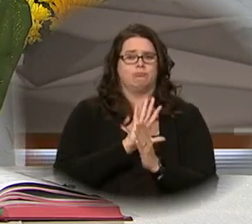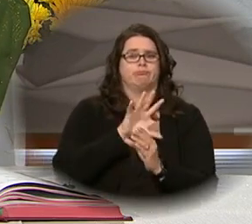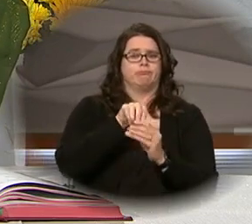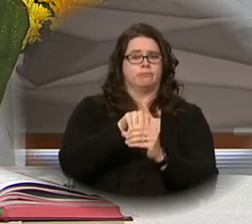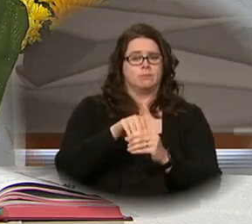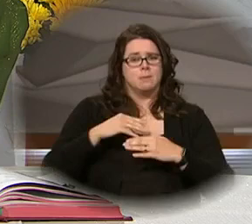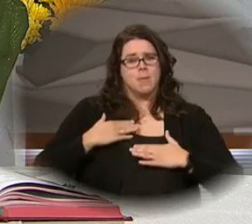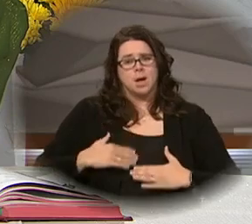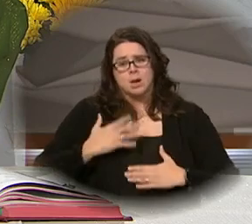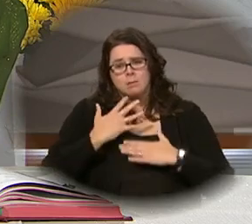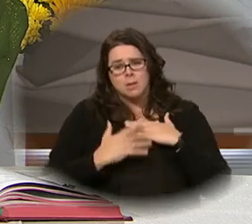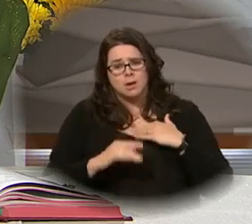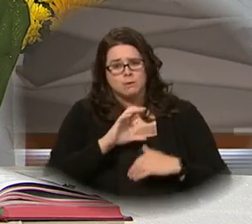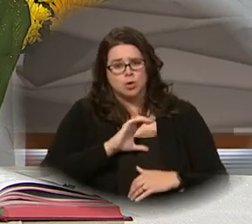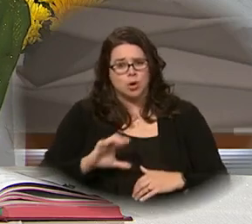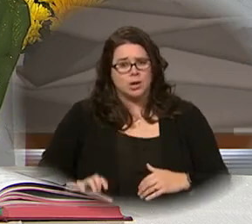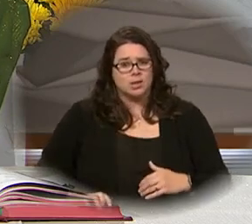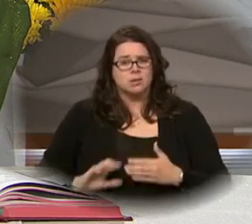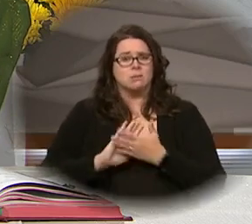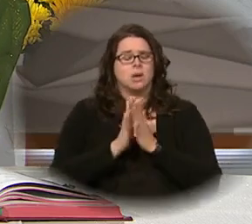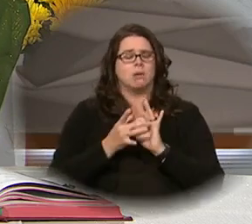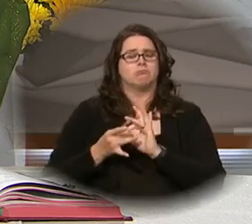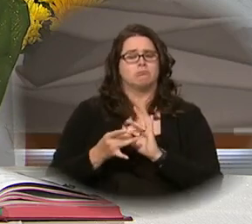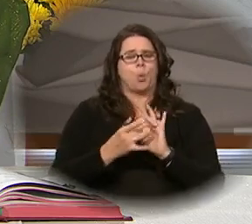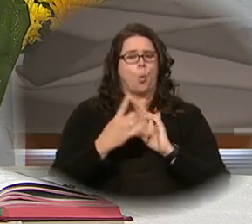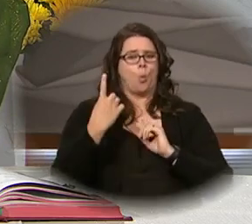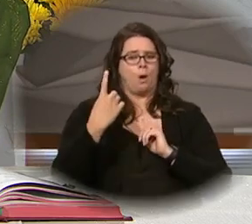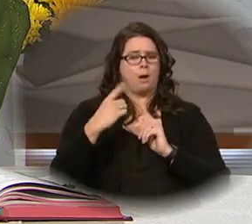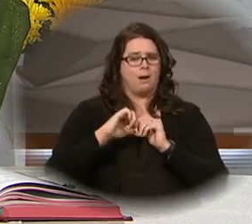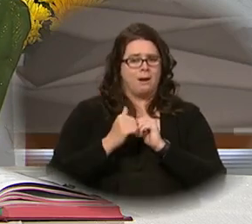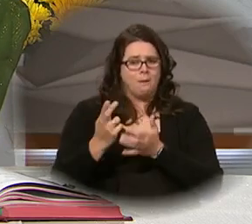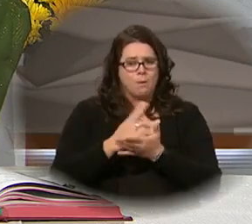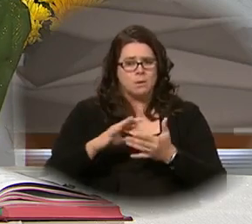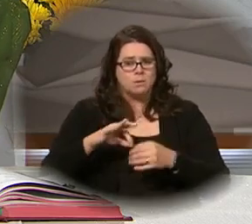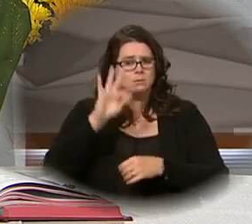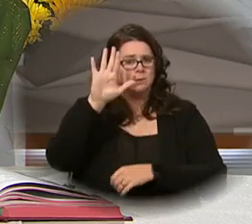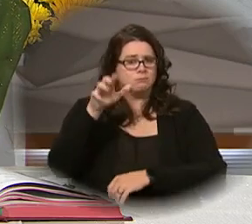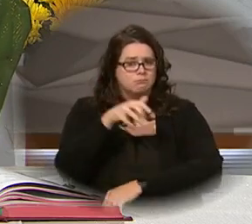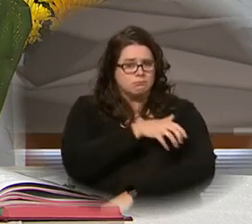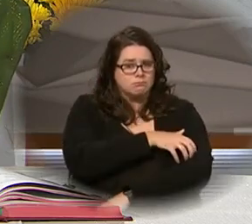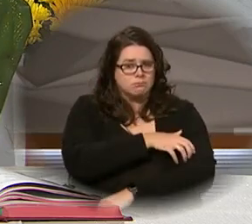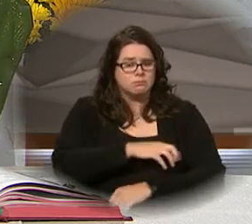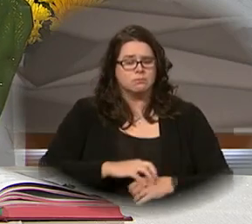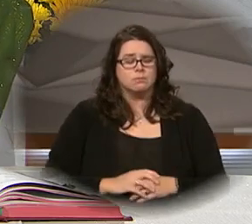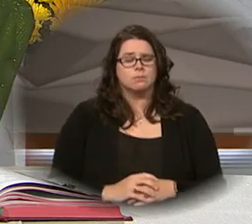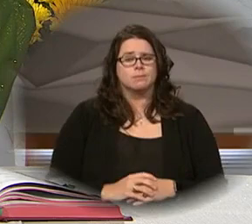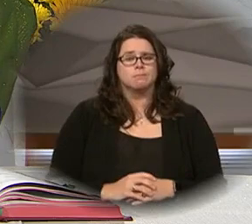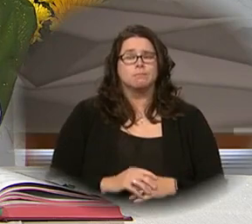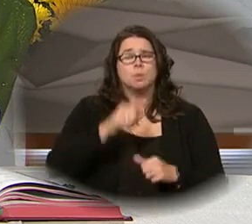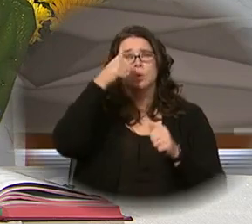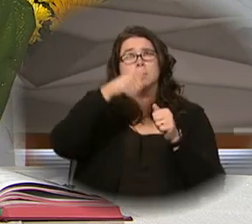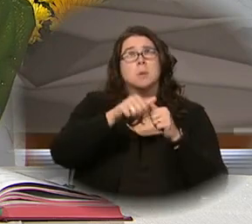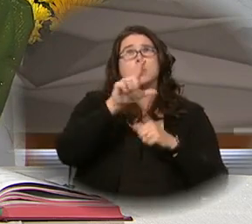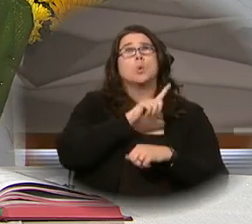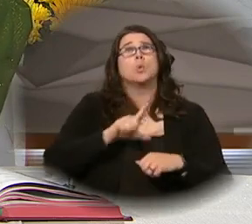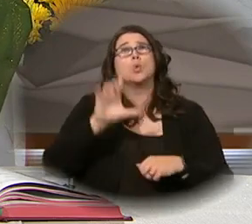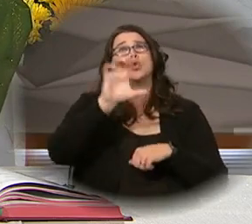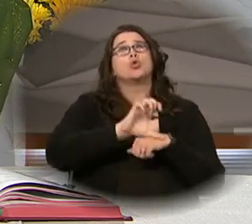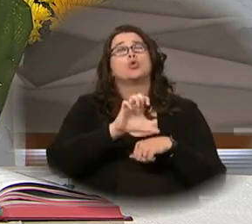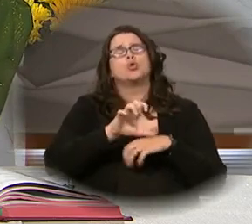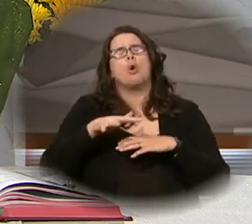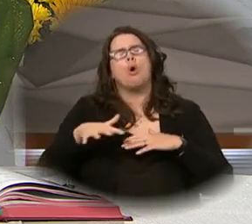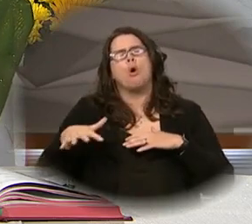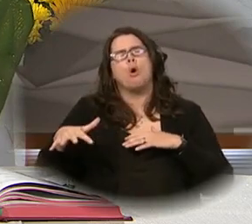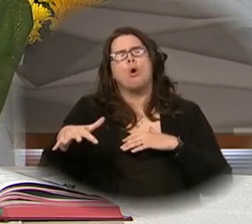partaking of the body and blood of Christ, we may be gathered into one by the Holy Spirit. Remember, Lord, your church spread